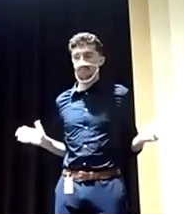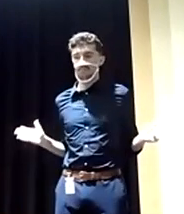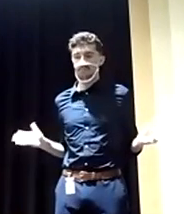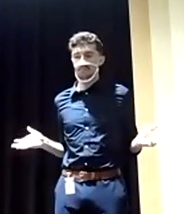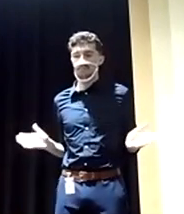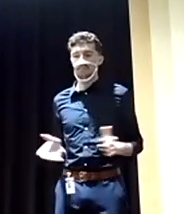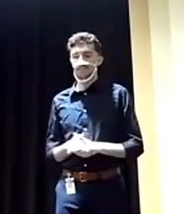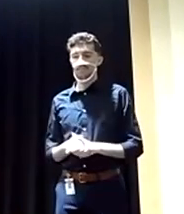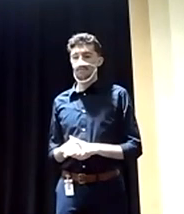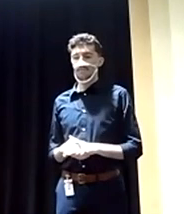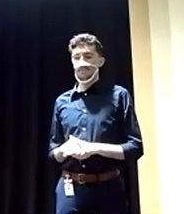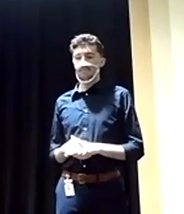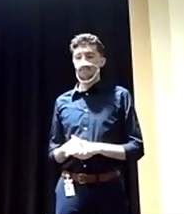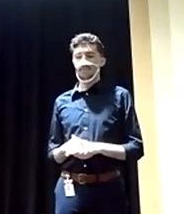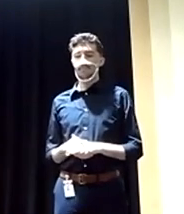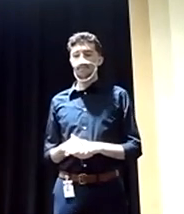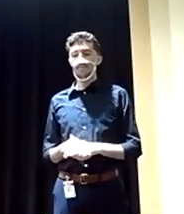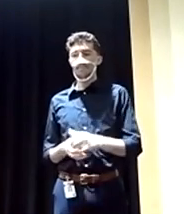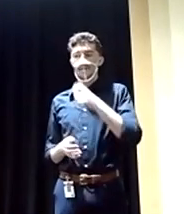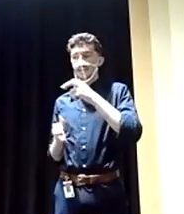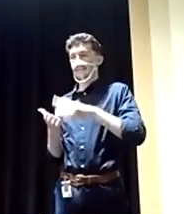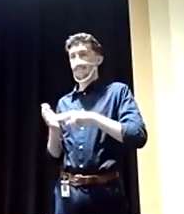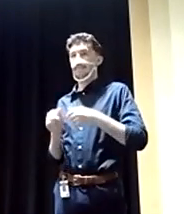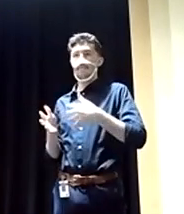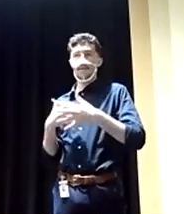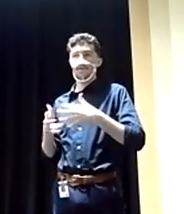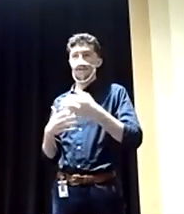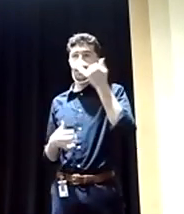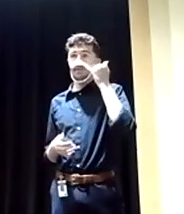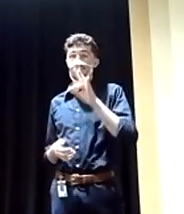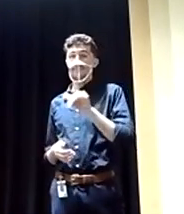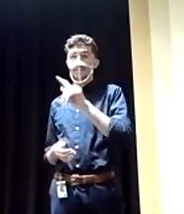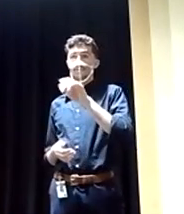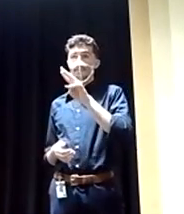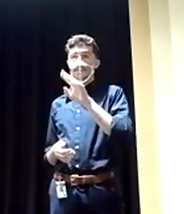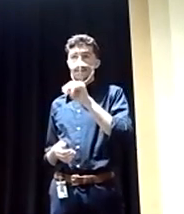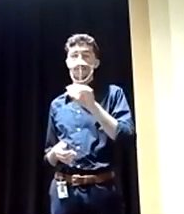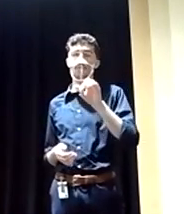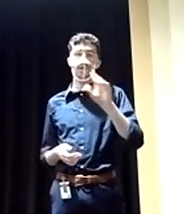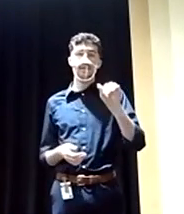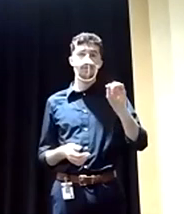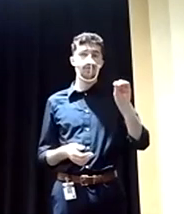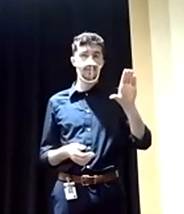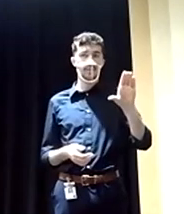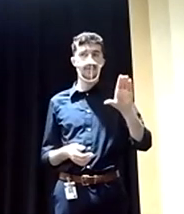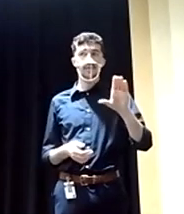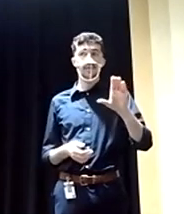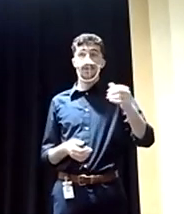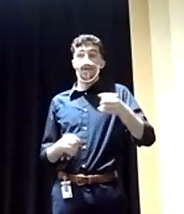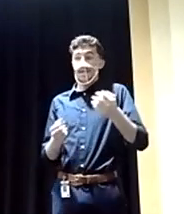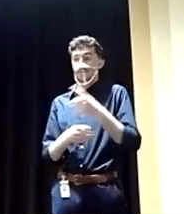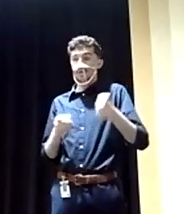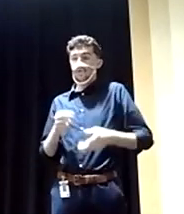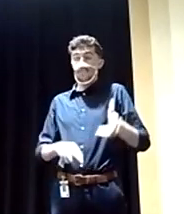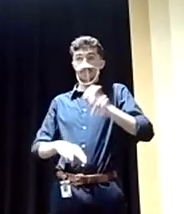Fetterman here, Lieutenant Governor Fetterman here, or AOC. They will hate on McConnell. They will hate on Pelosi. And everybody gets in their little dugouts